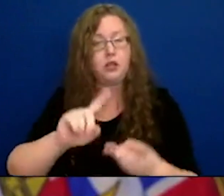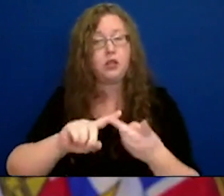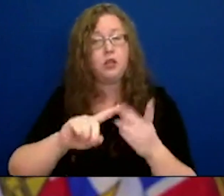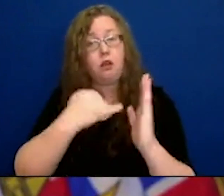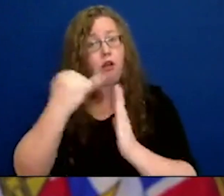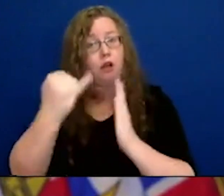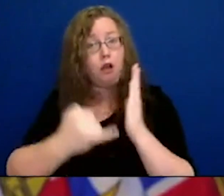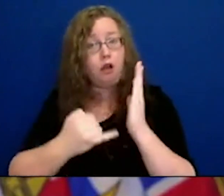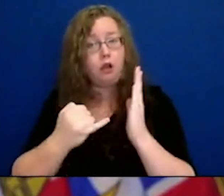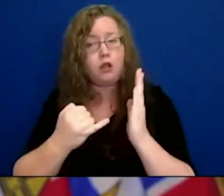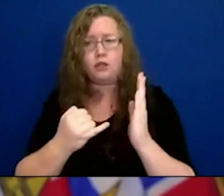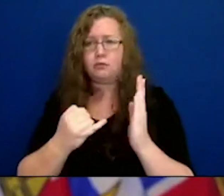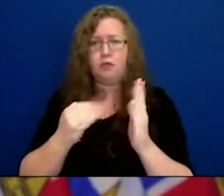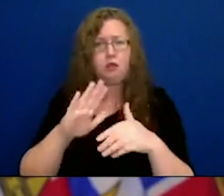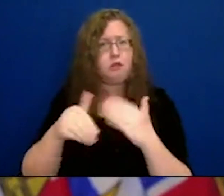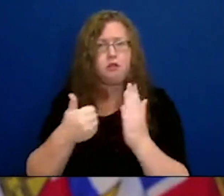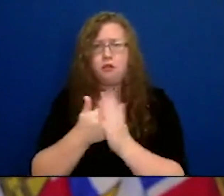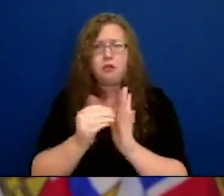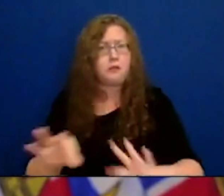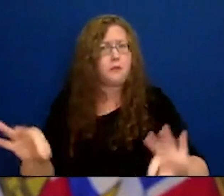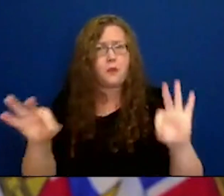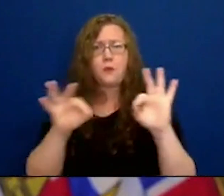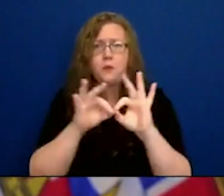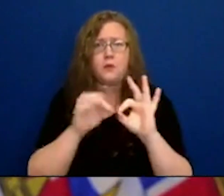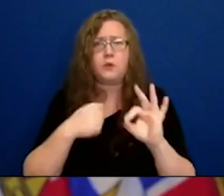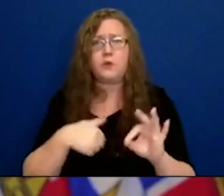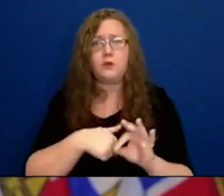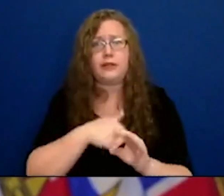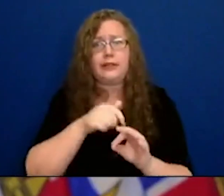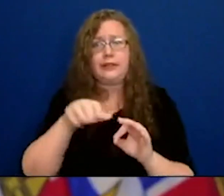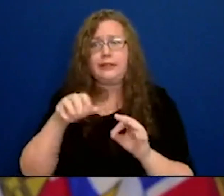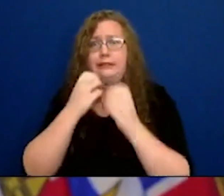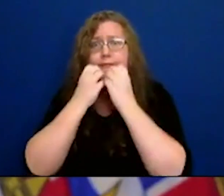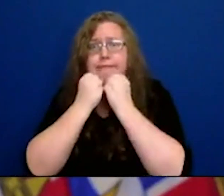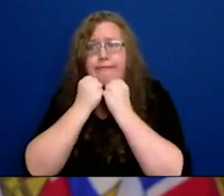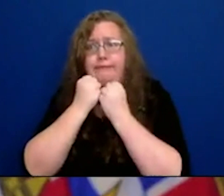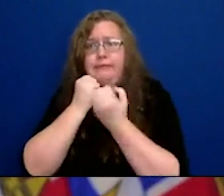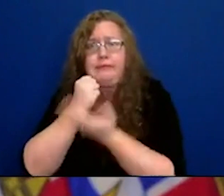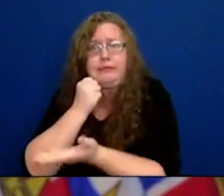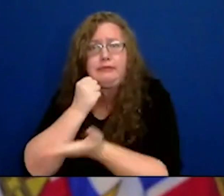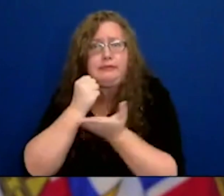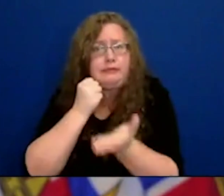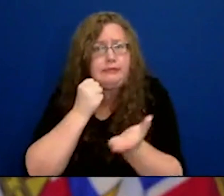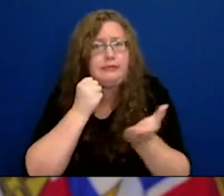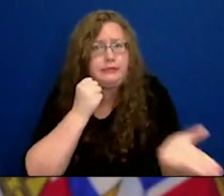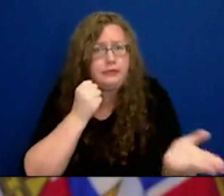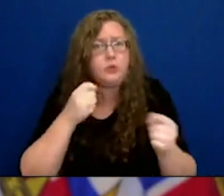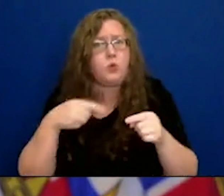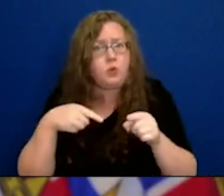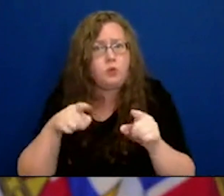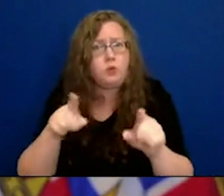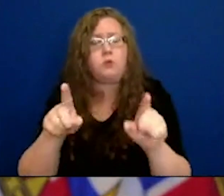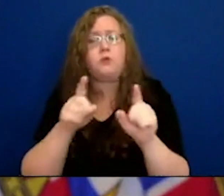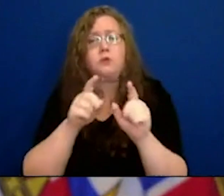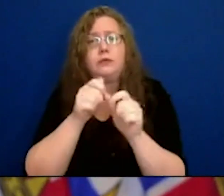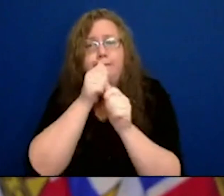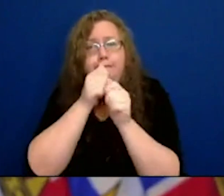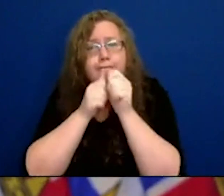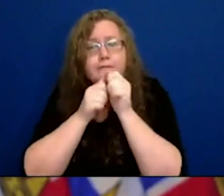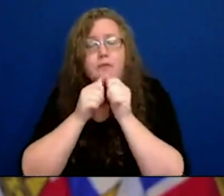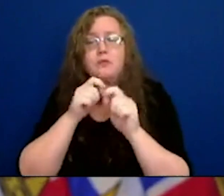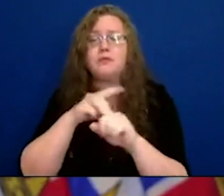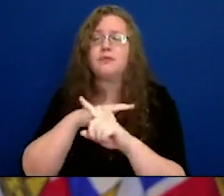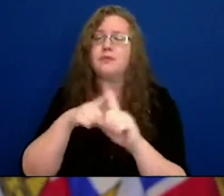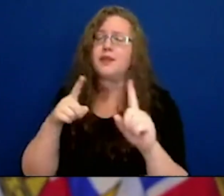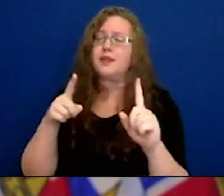important for young people and for all of us in getting through times like this. But it is those things is art and theatre